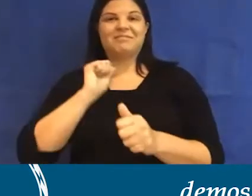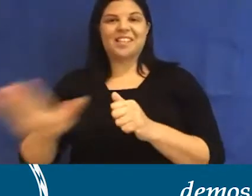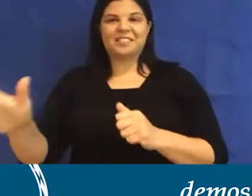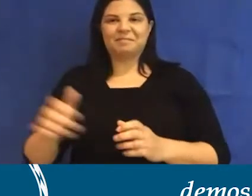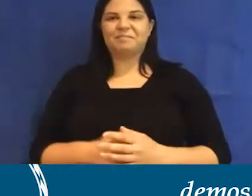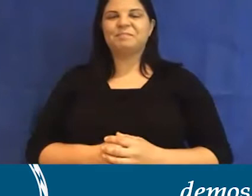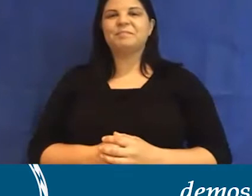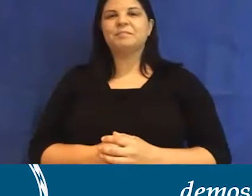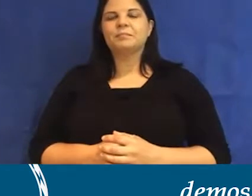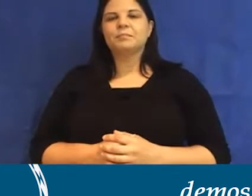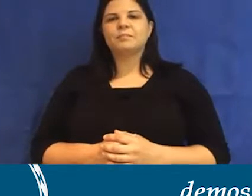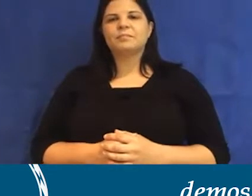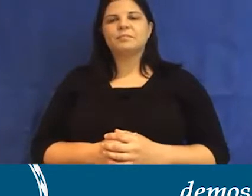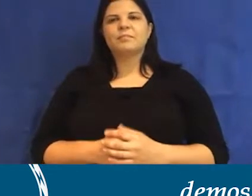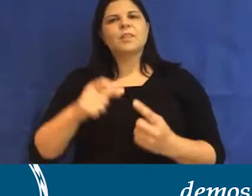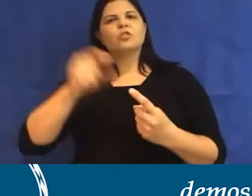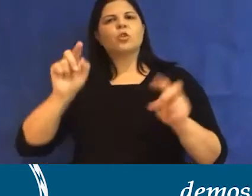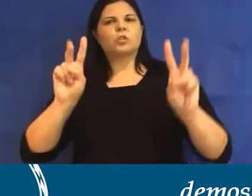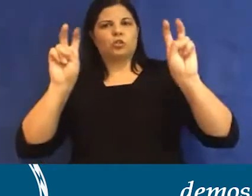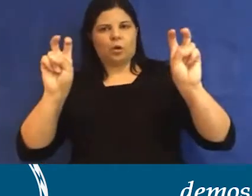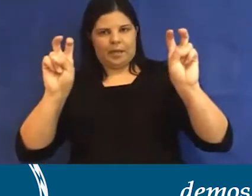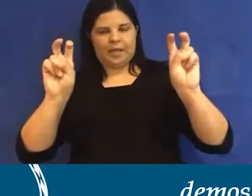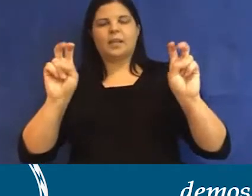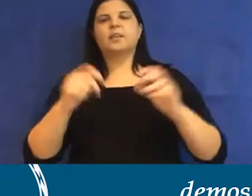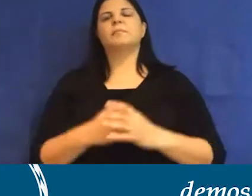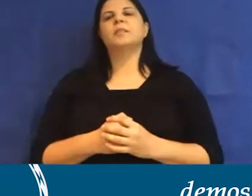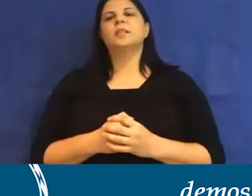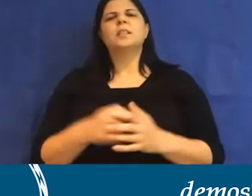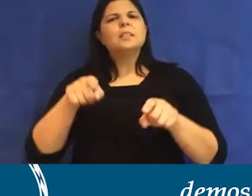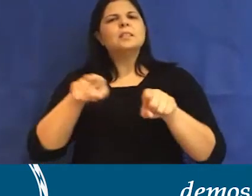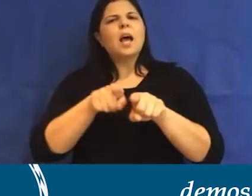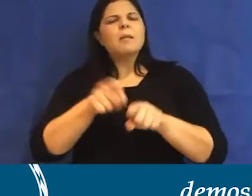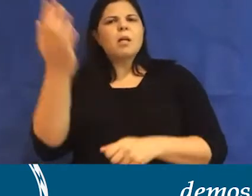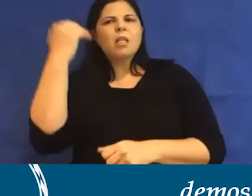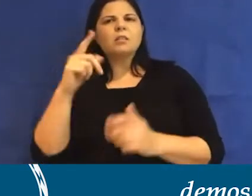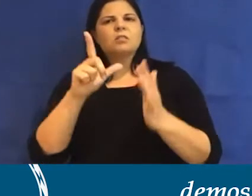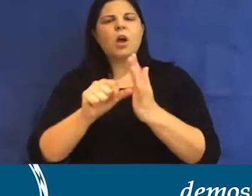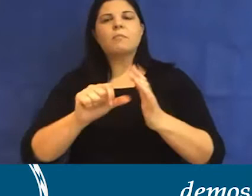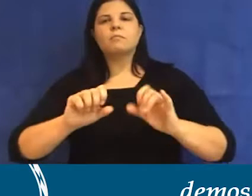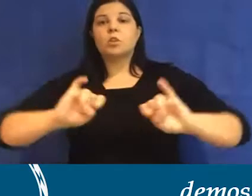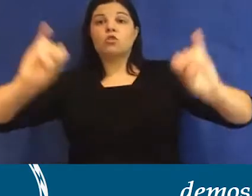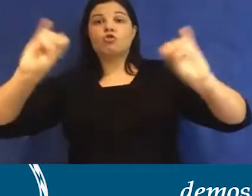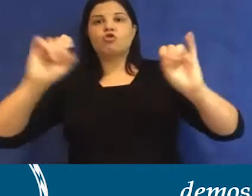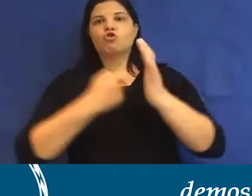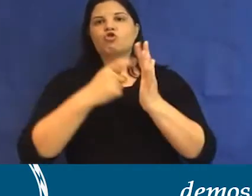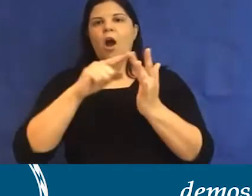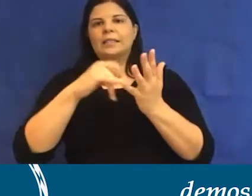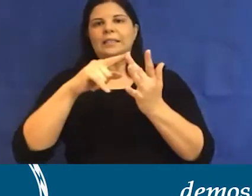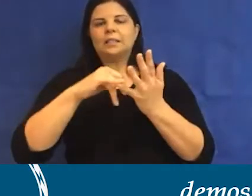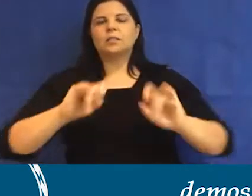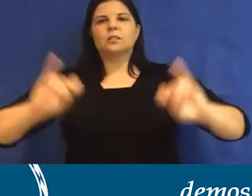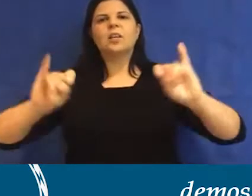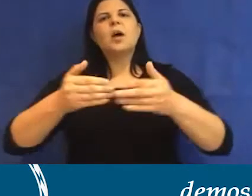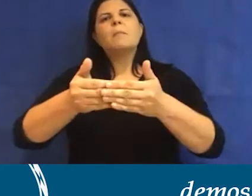So, we chose the topic for this issue, like our previous issue on crisis, before the pandemic and the summer of bushfires